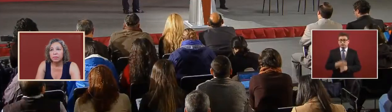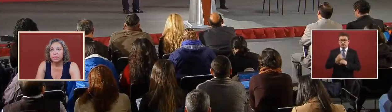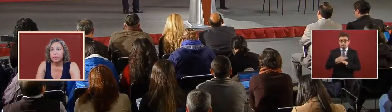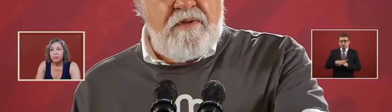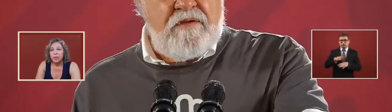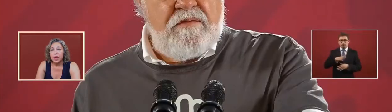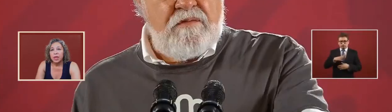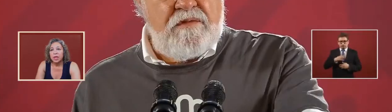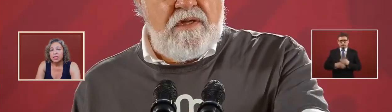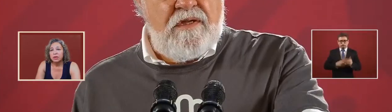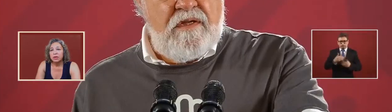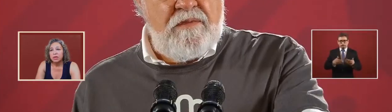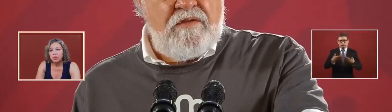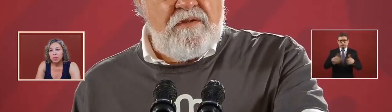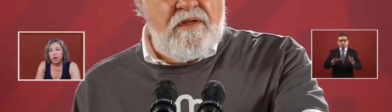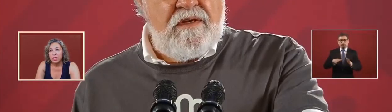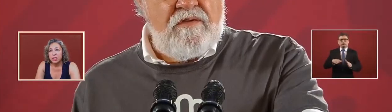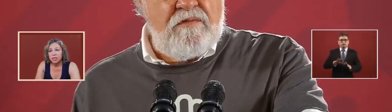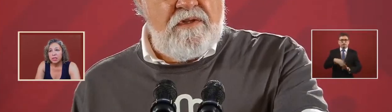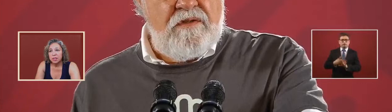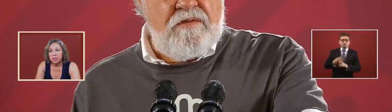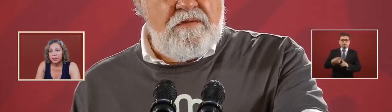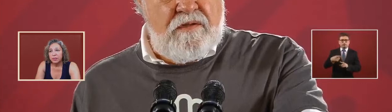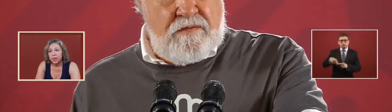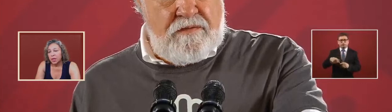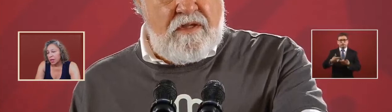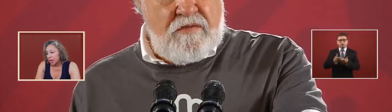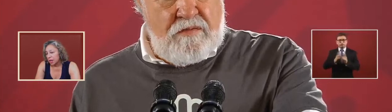yes there is a process